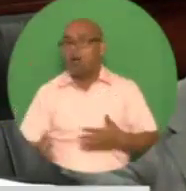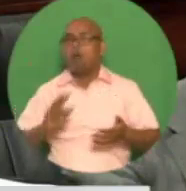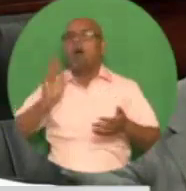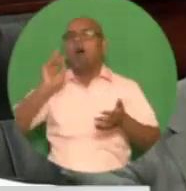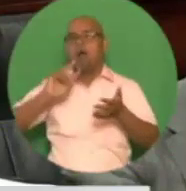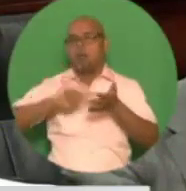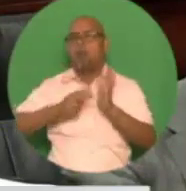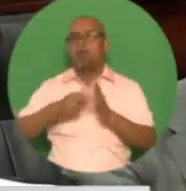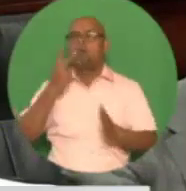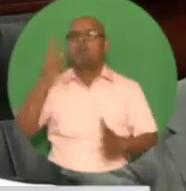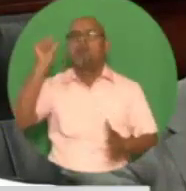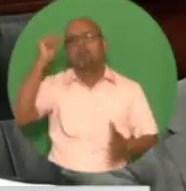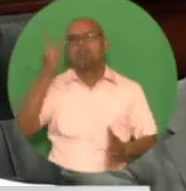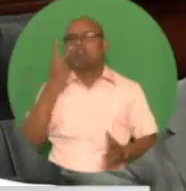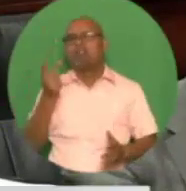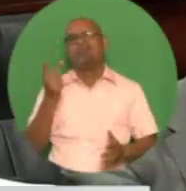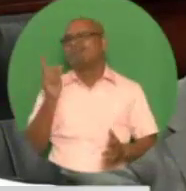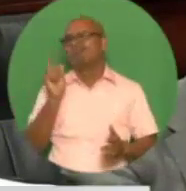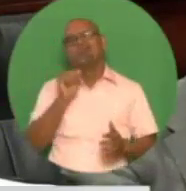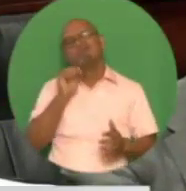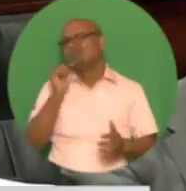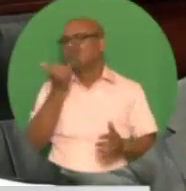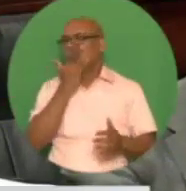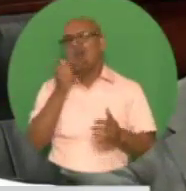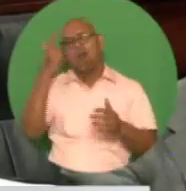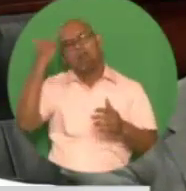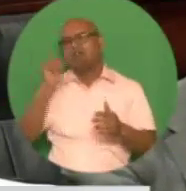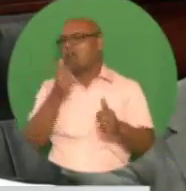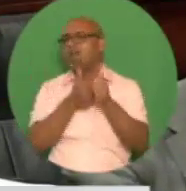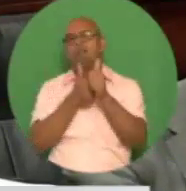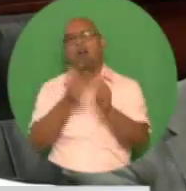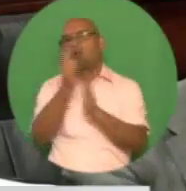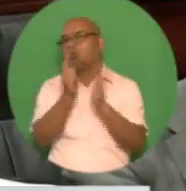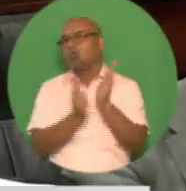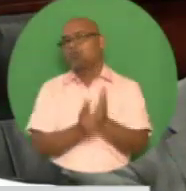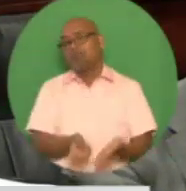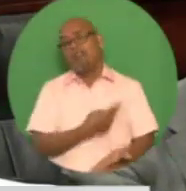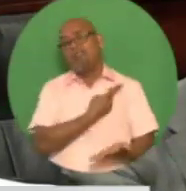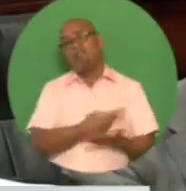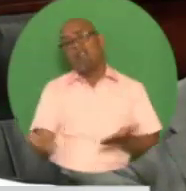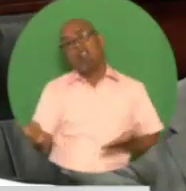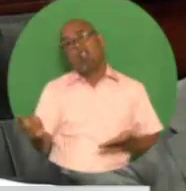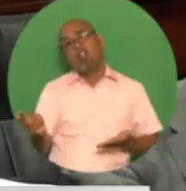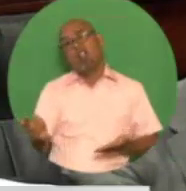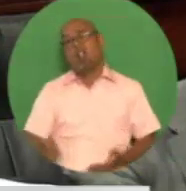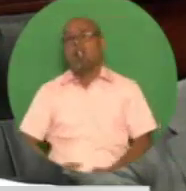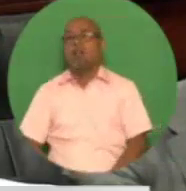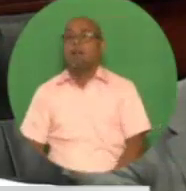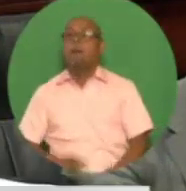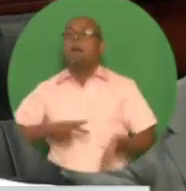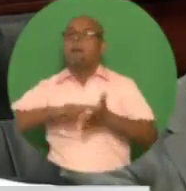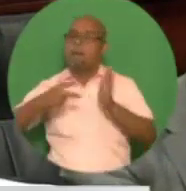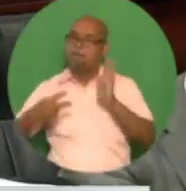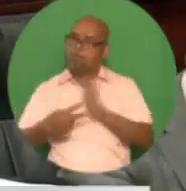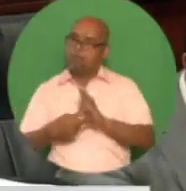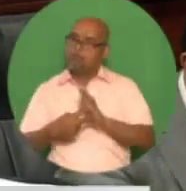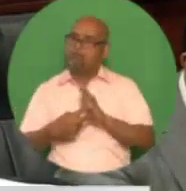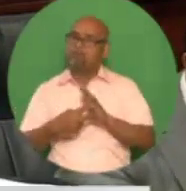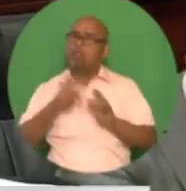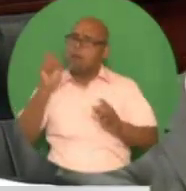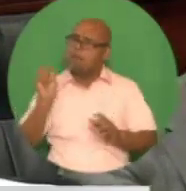All public procurement and the disposal of public property must be effected in a manner consistent with the provisions of the legislation.